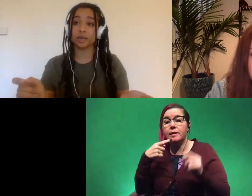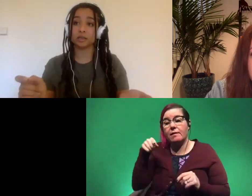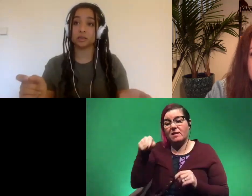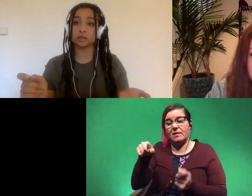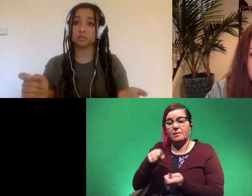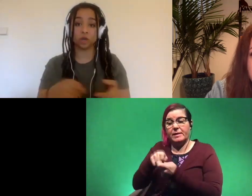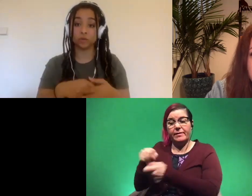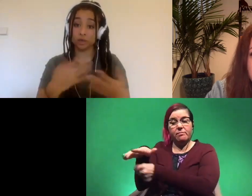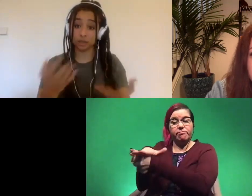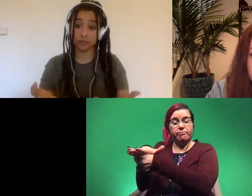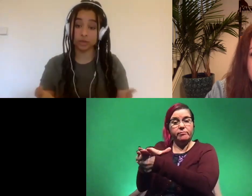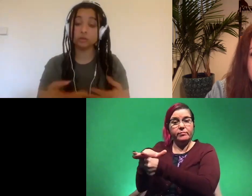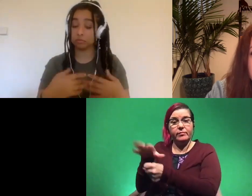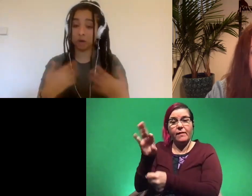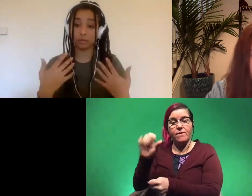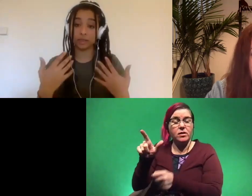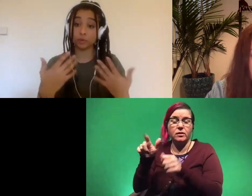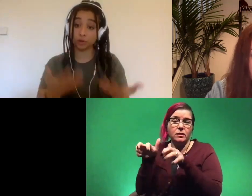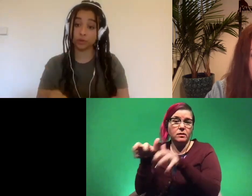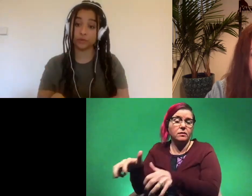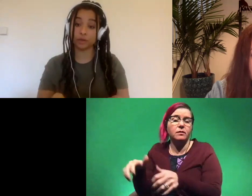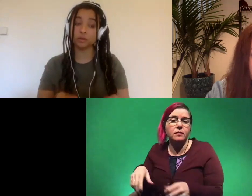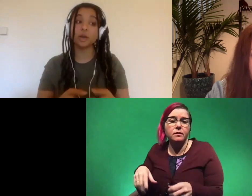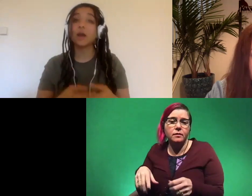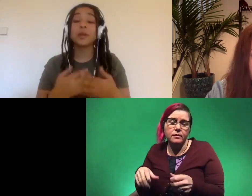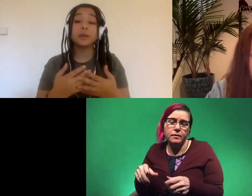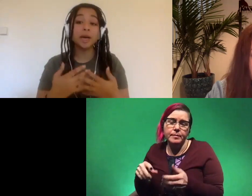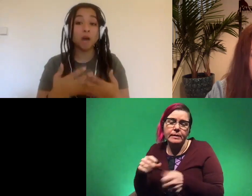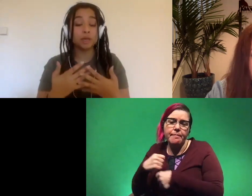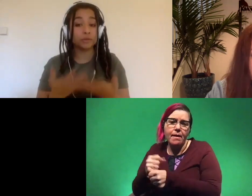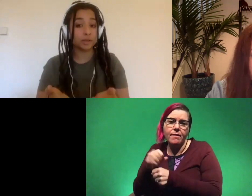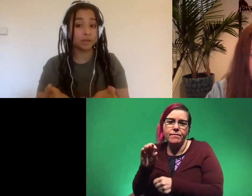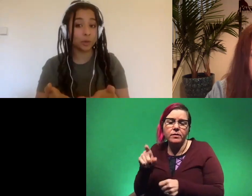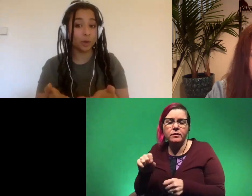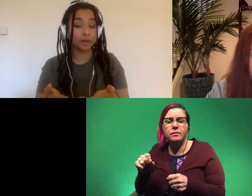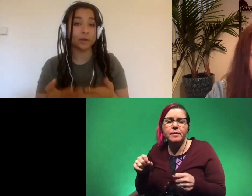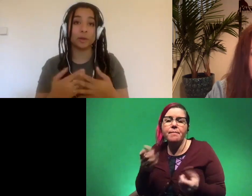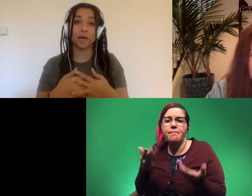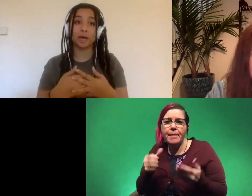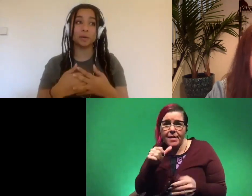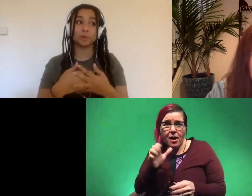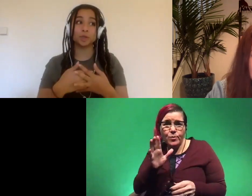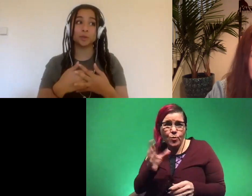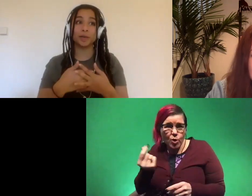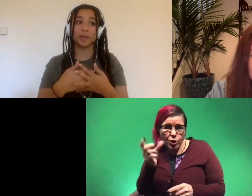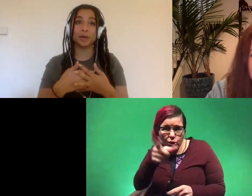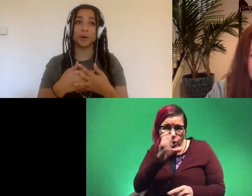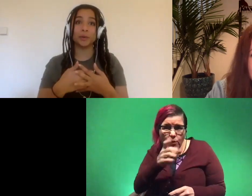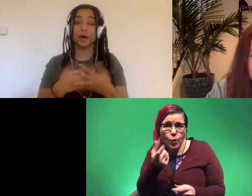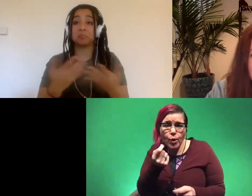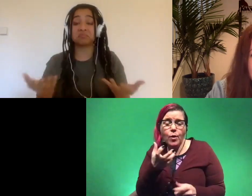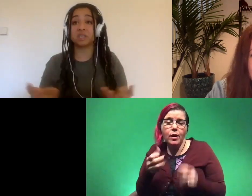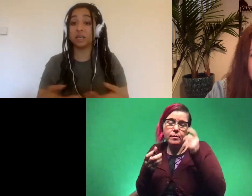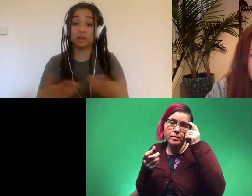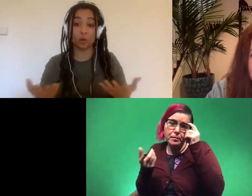is you know fossiliferous that probably means it produces fossils they might not be the fossils that you want though they might end up just being you know